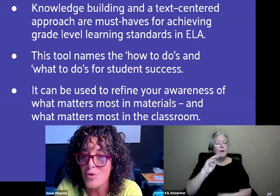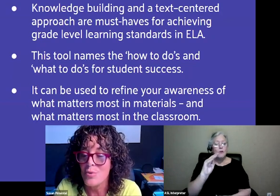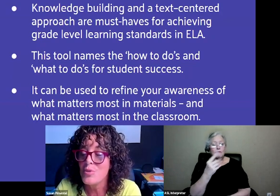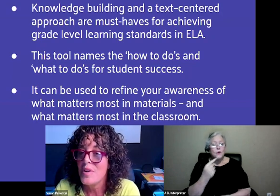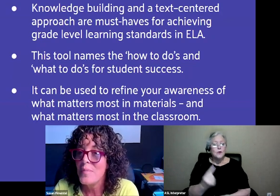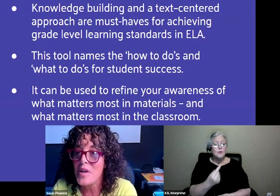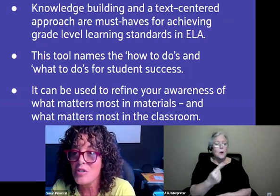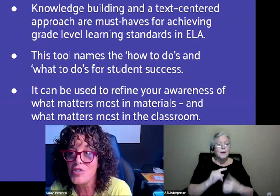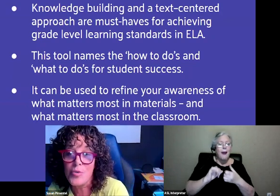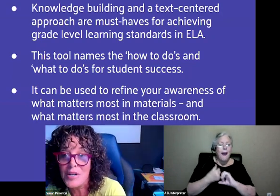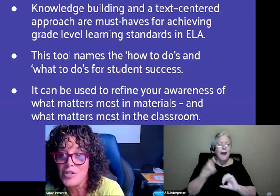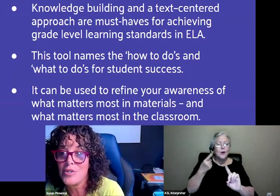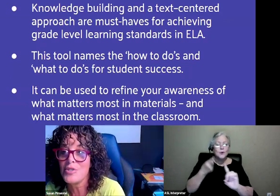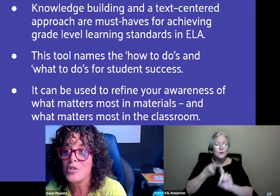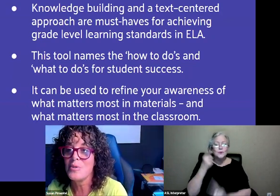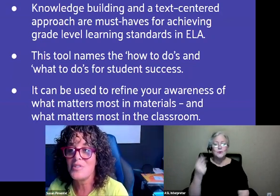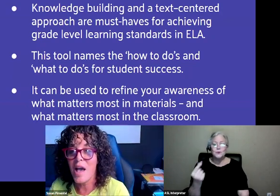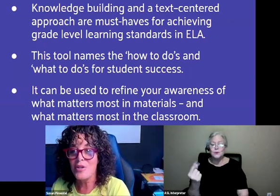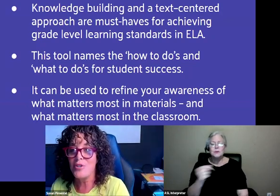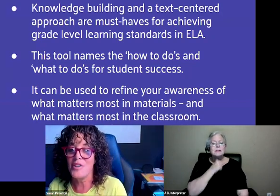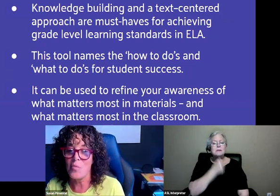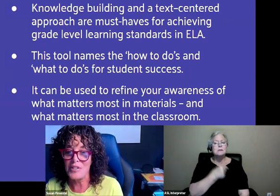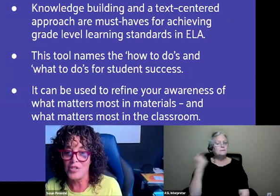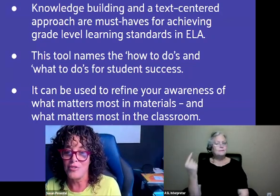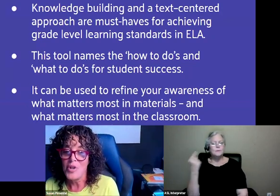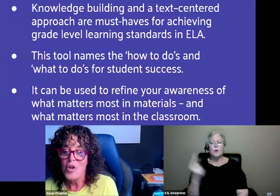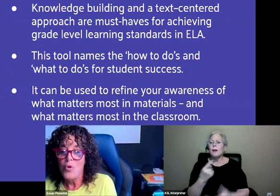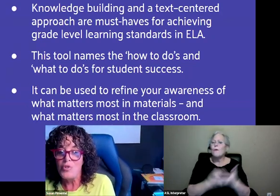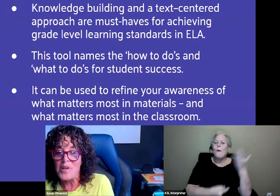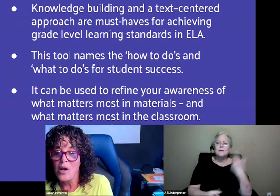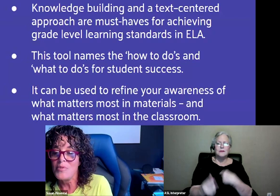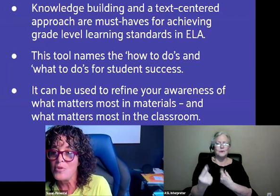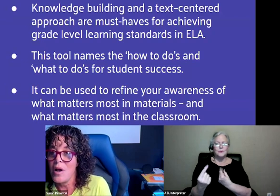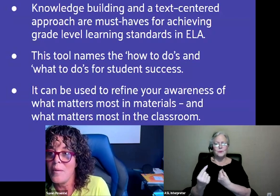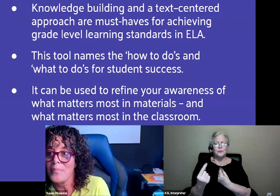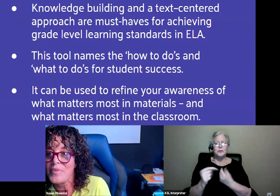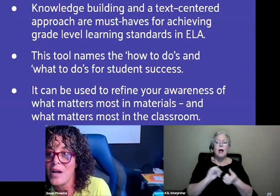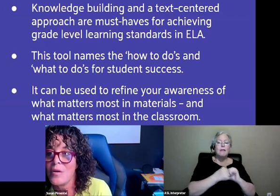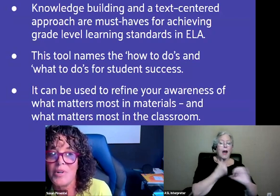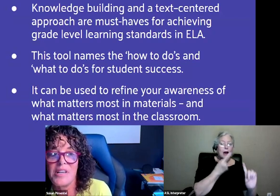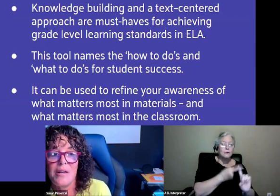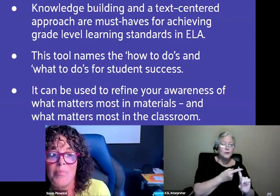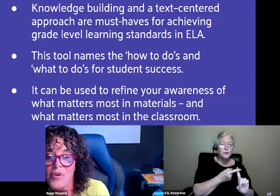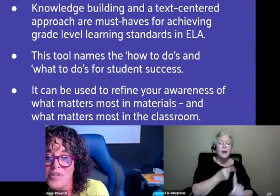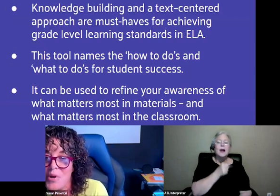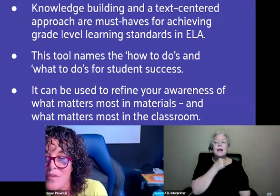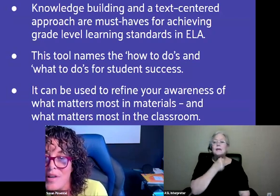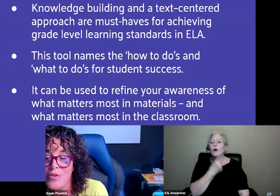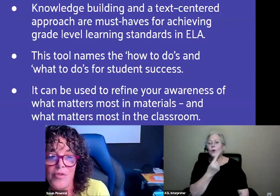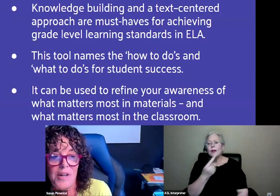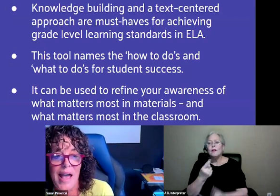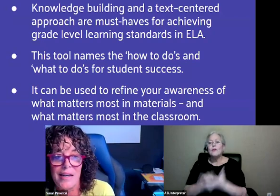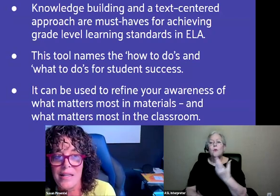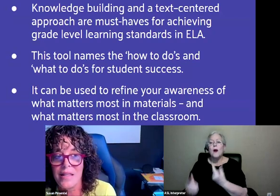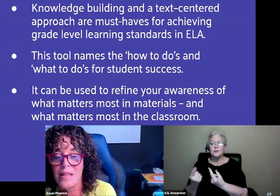how-to-dos, not just the what-to-dos. So it's the how-to-dos and the what-to-dos, which becomes really important. And Meredith,